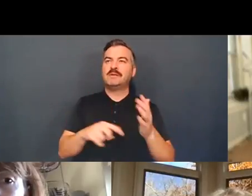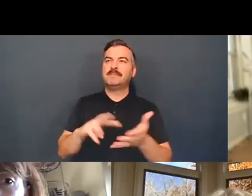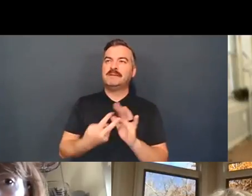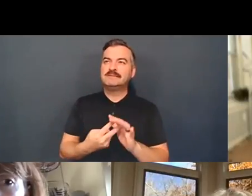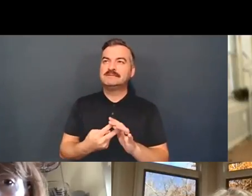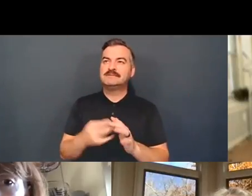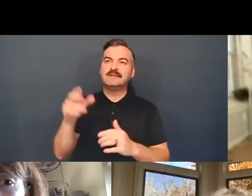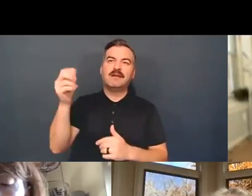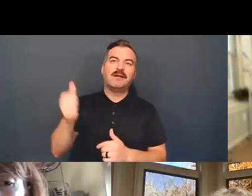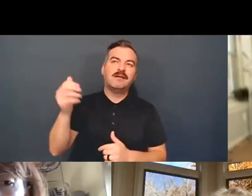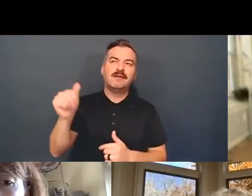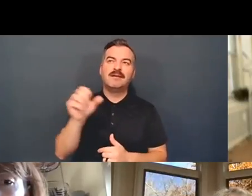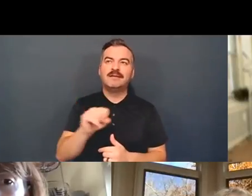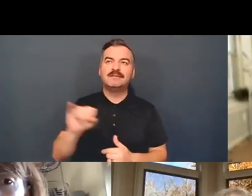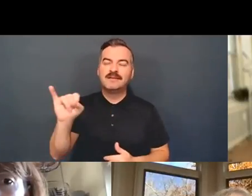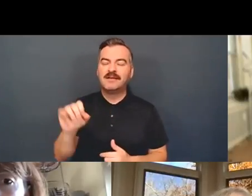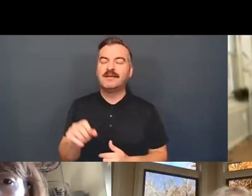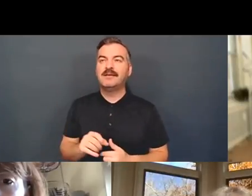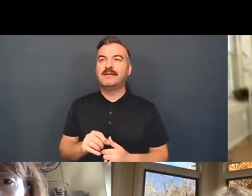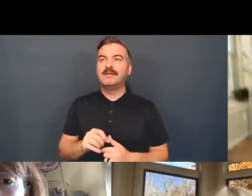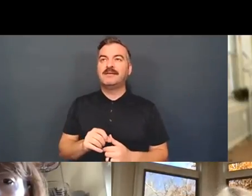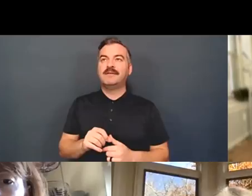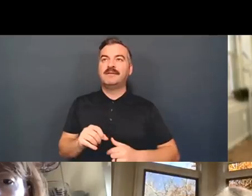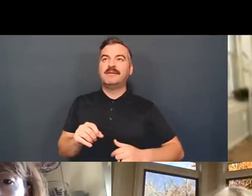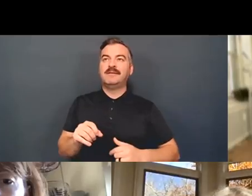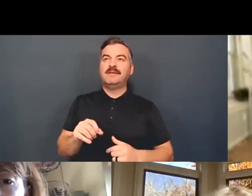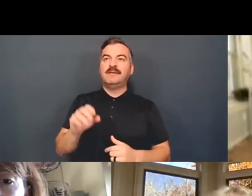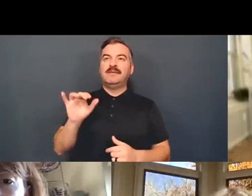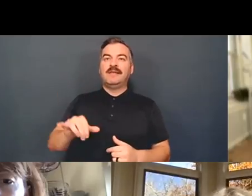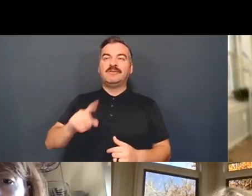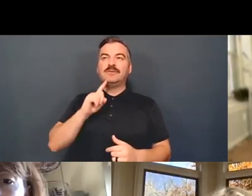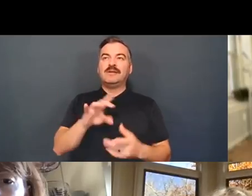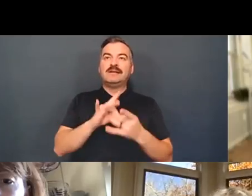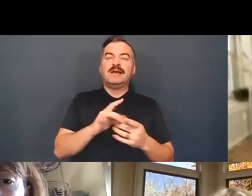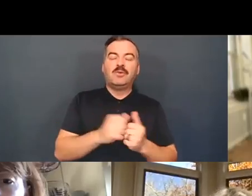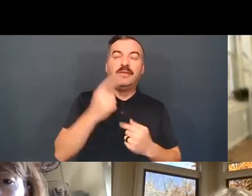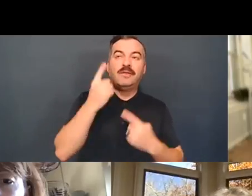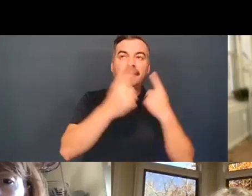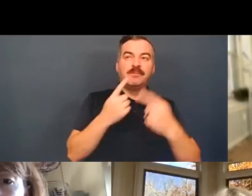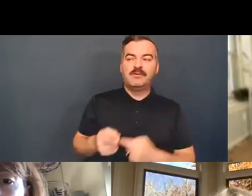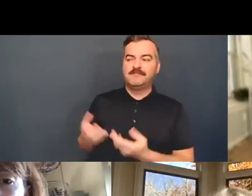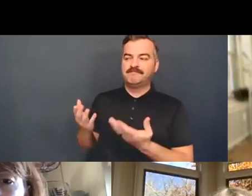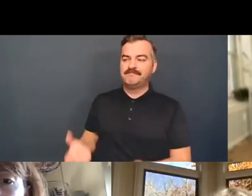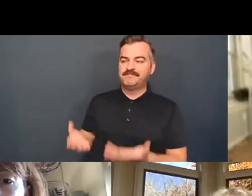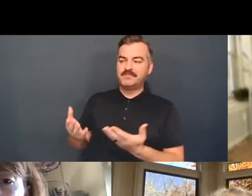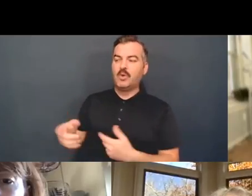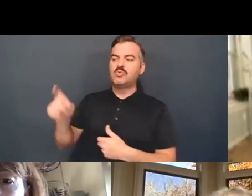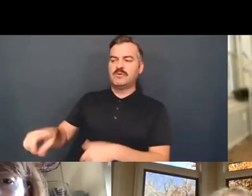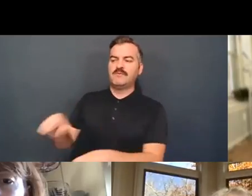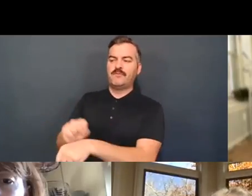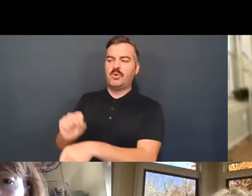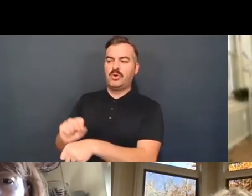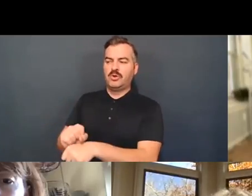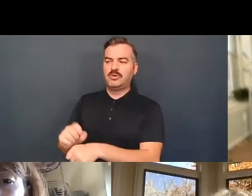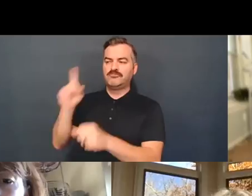isn't as tied to notions of autonomy, and